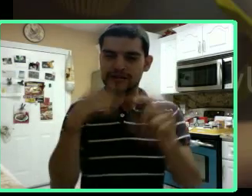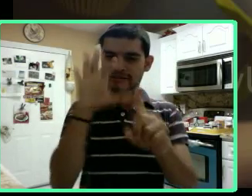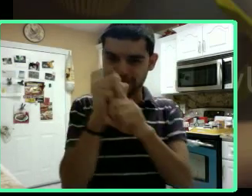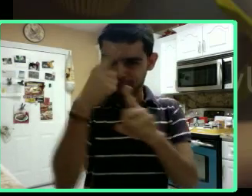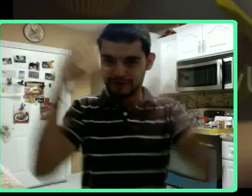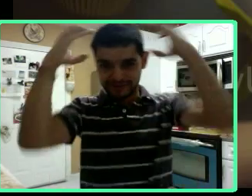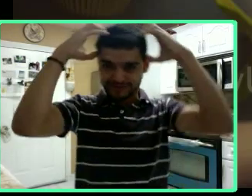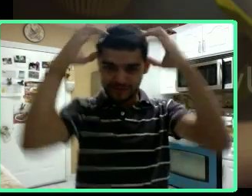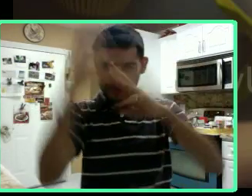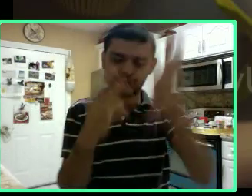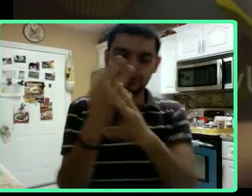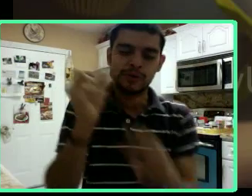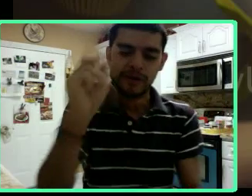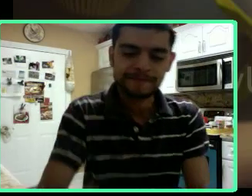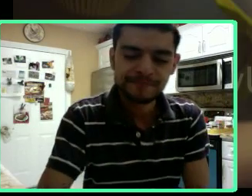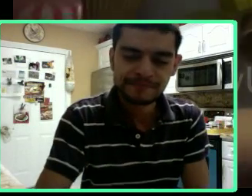I don't